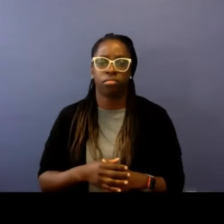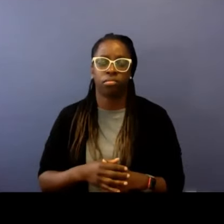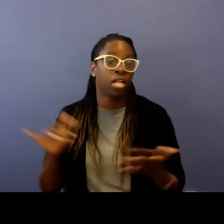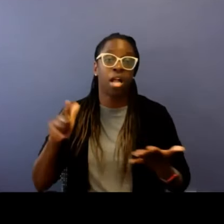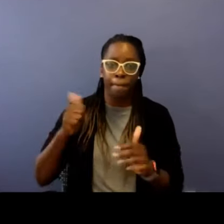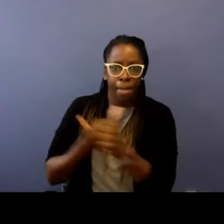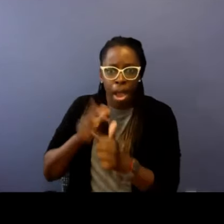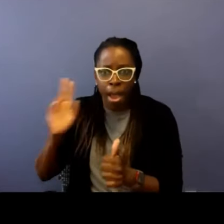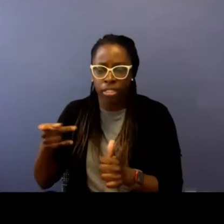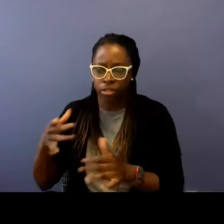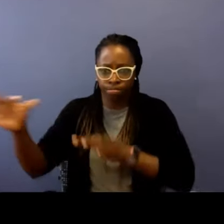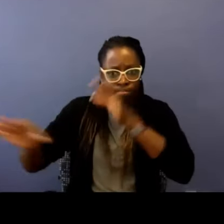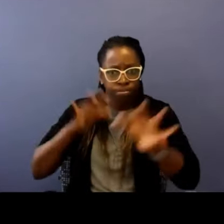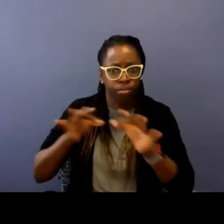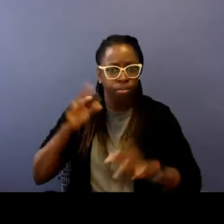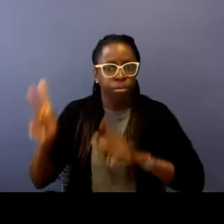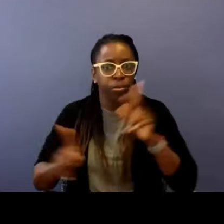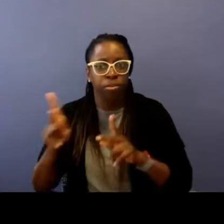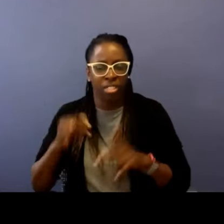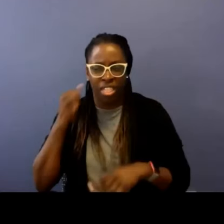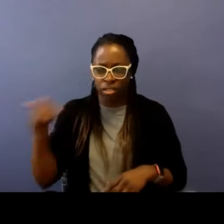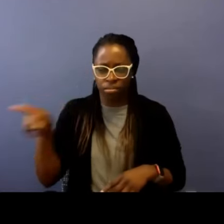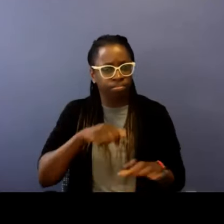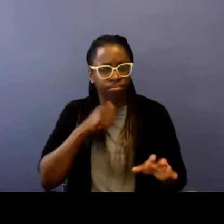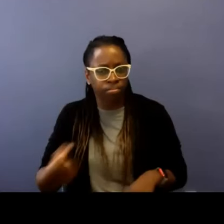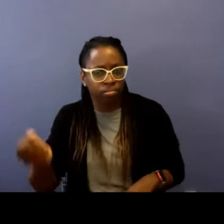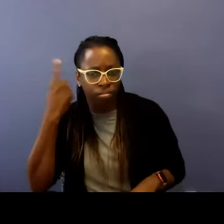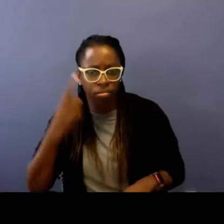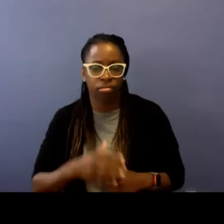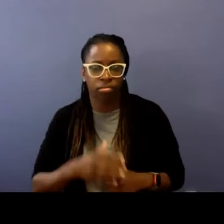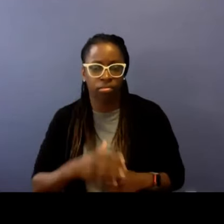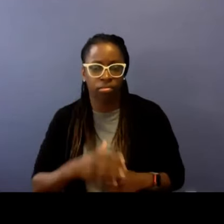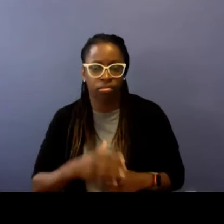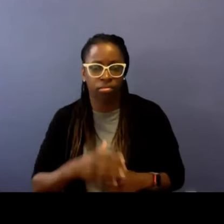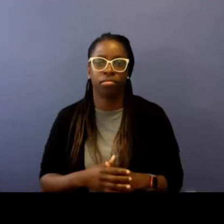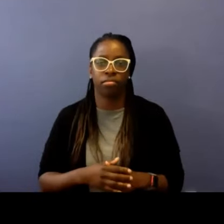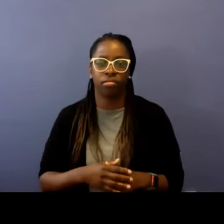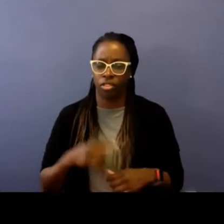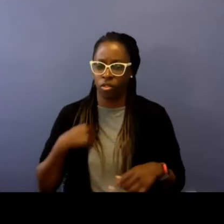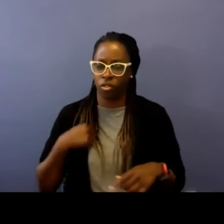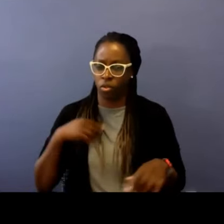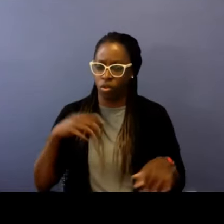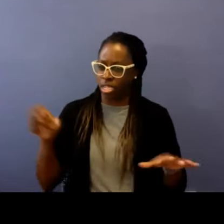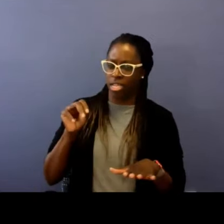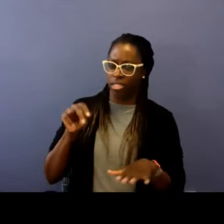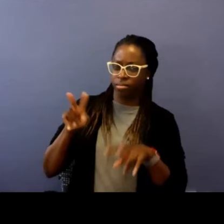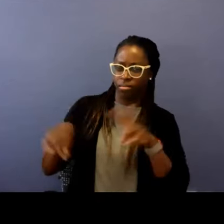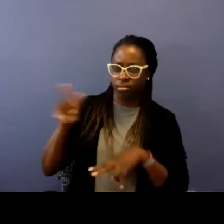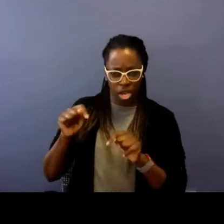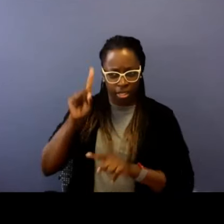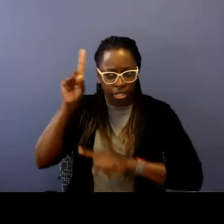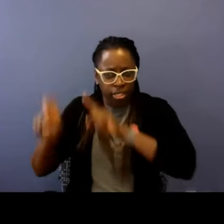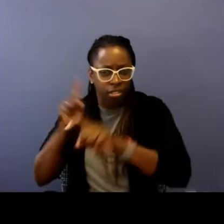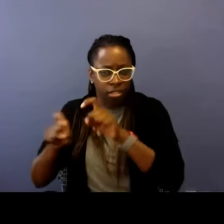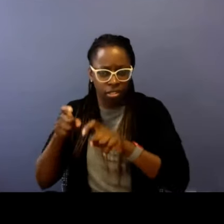purpose and would even like back up and explain things for people if they weren't quite getting it. Patricia Mendez. try to take in. I try to